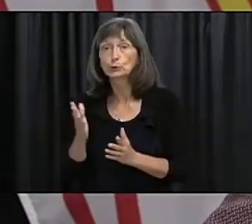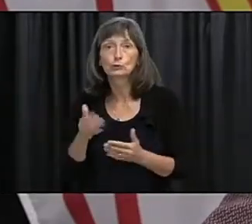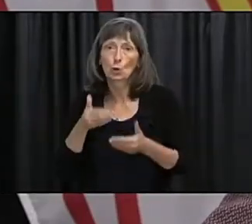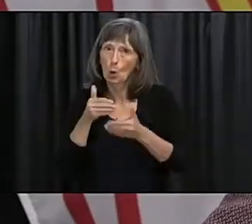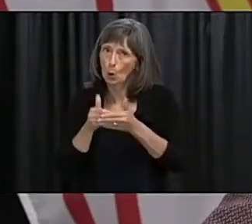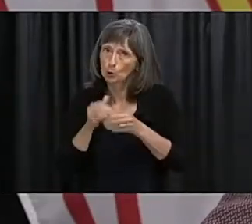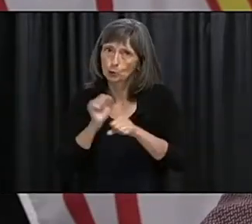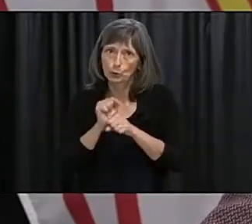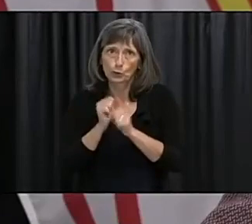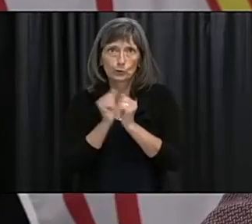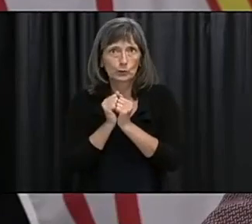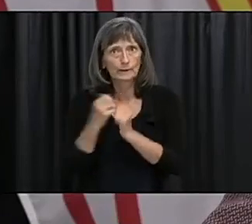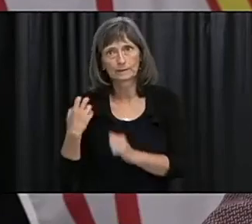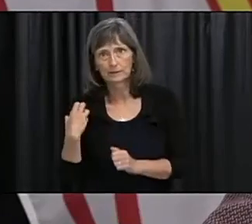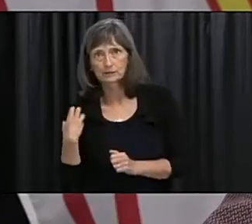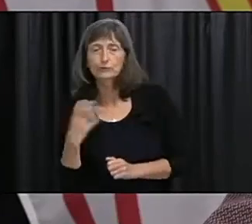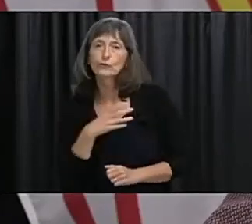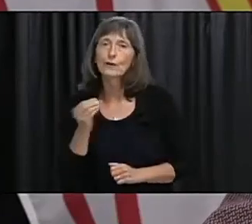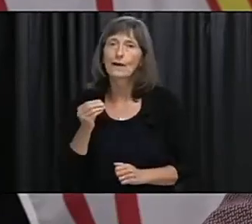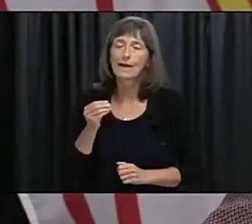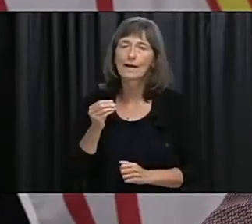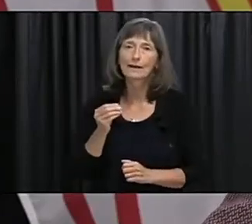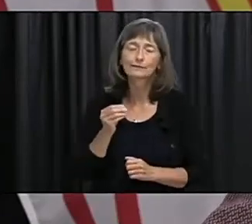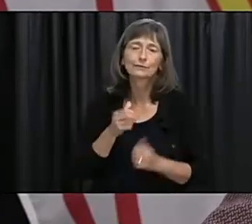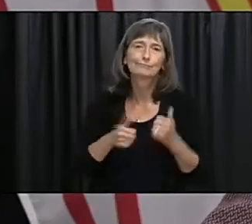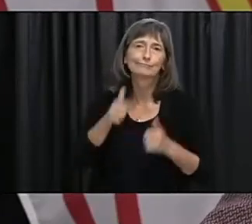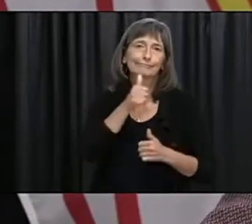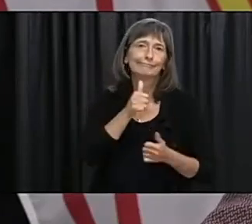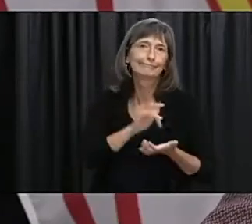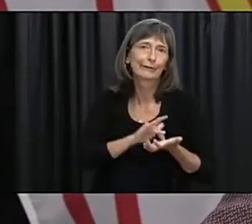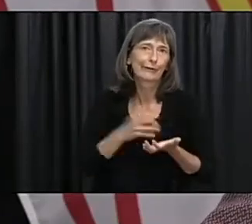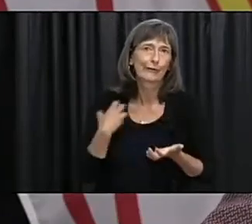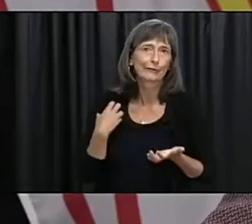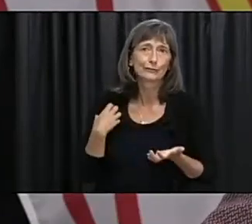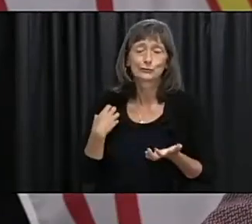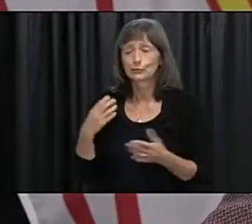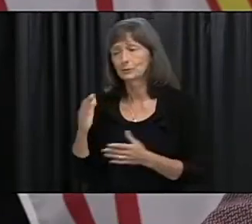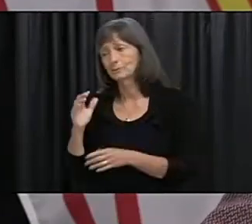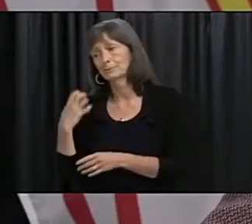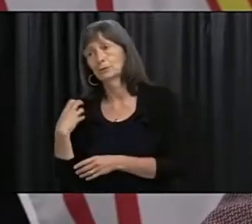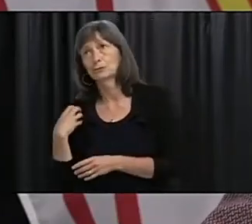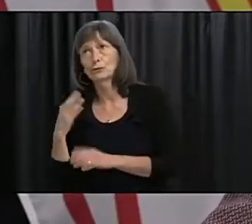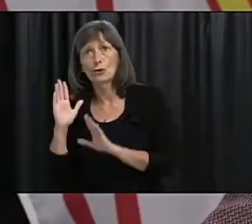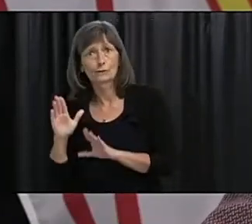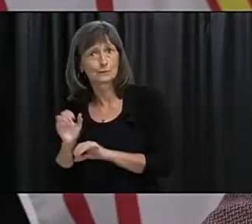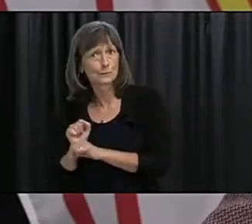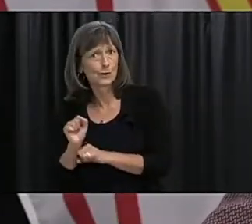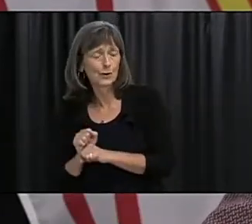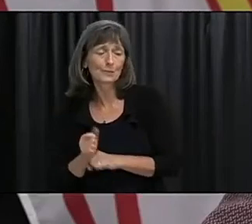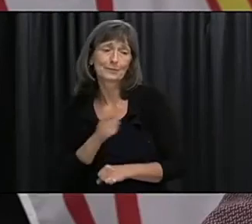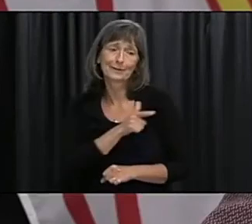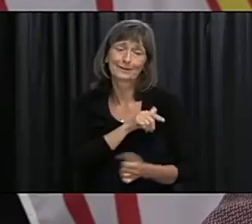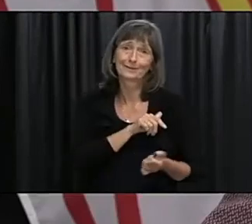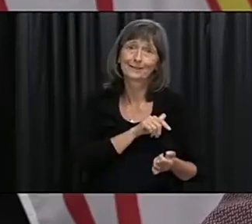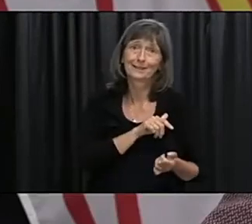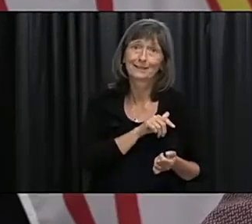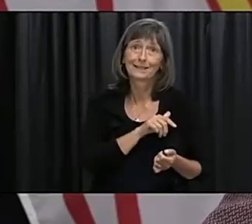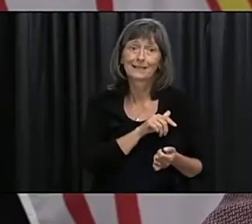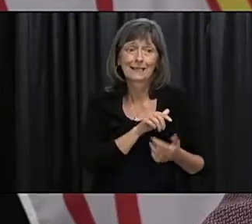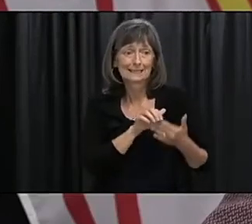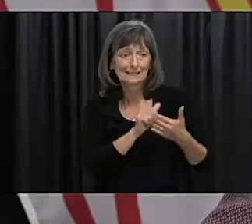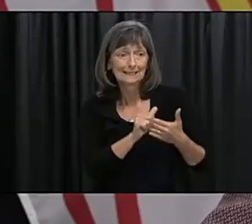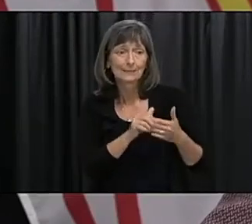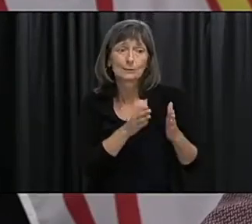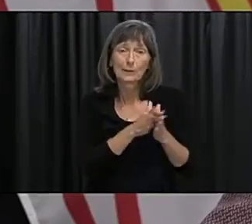closely with the colleagues I think the minister has done an excellent job in representing the department I know the chief medical officer led by those